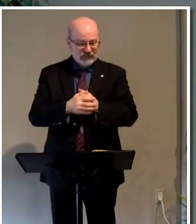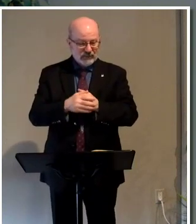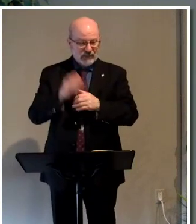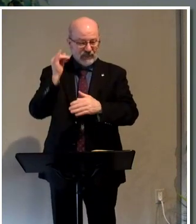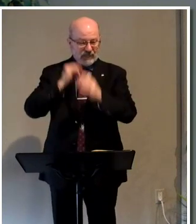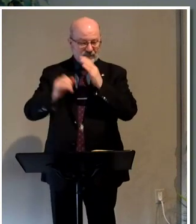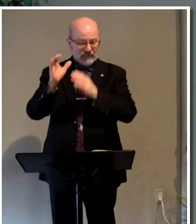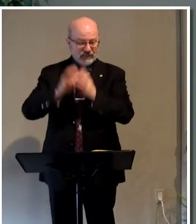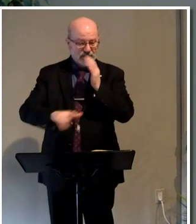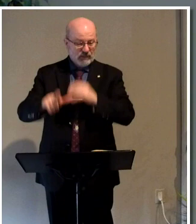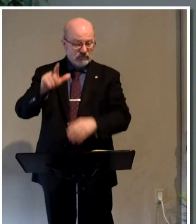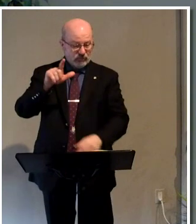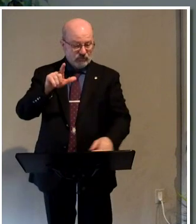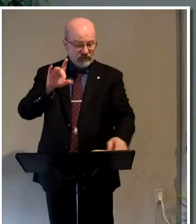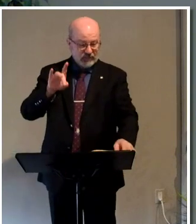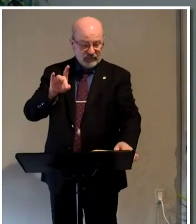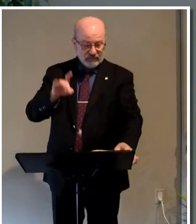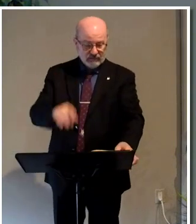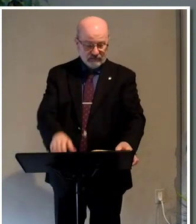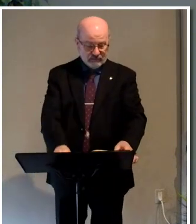to Isaiah chapter twenty eight.